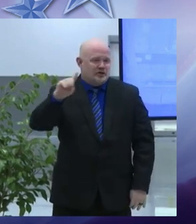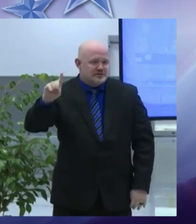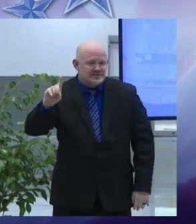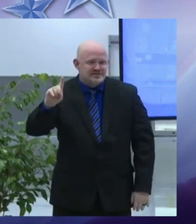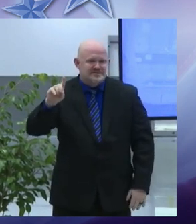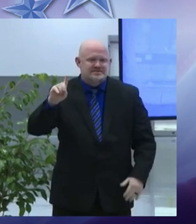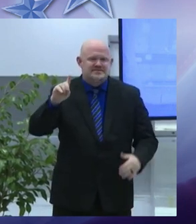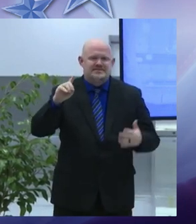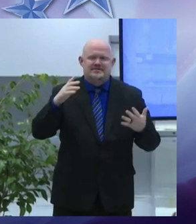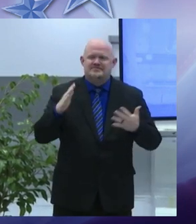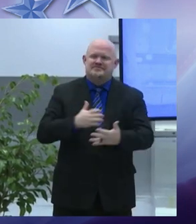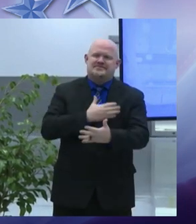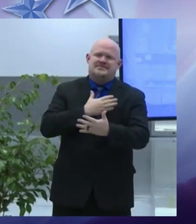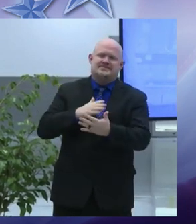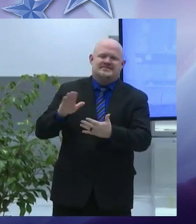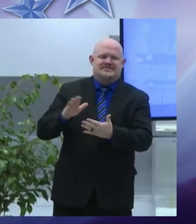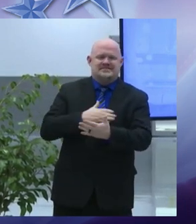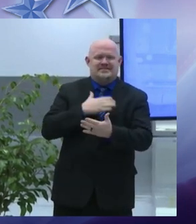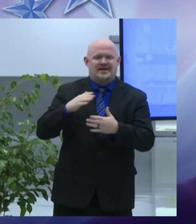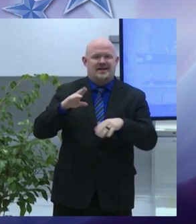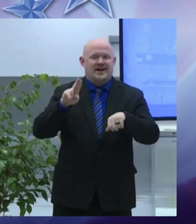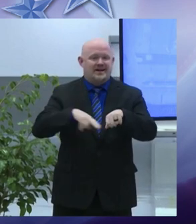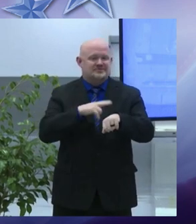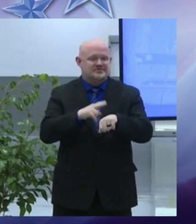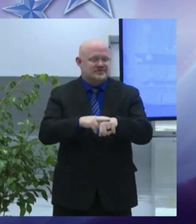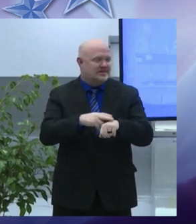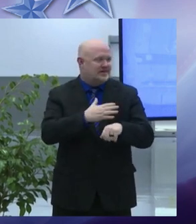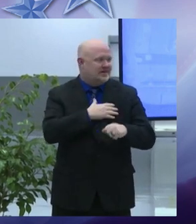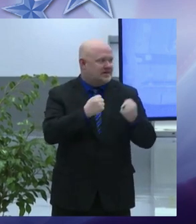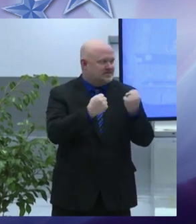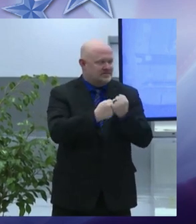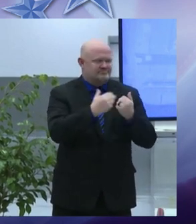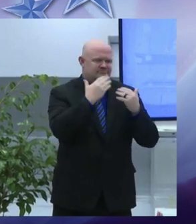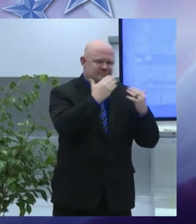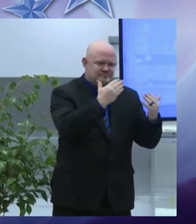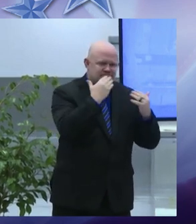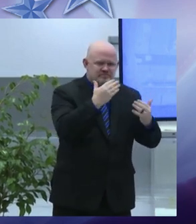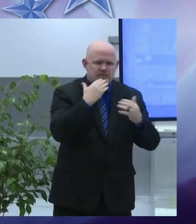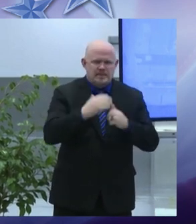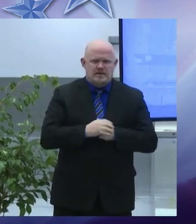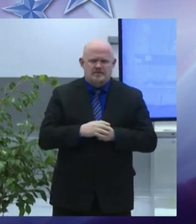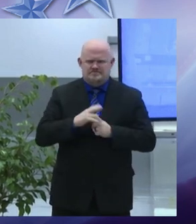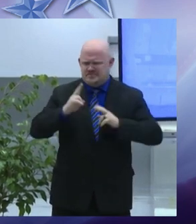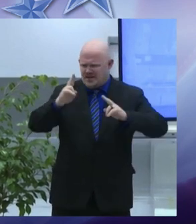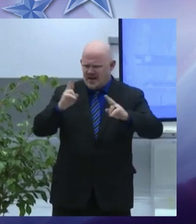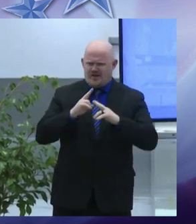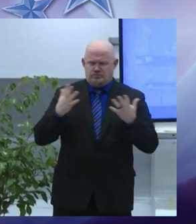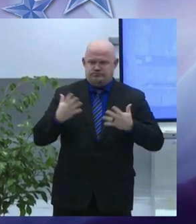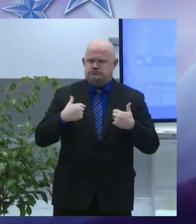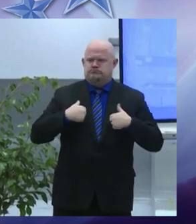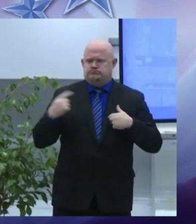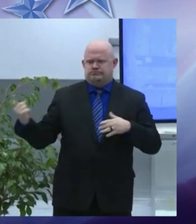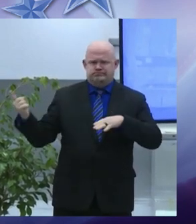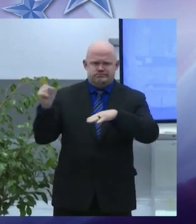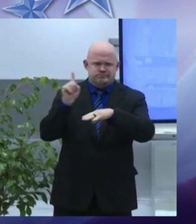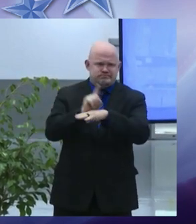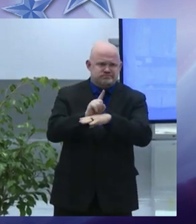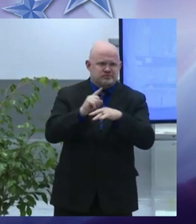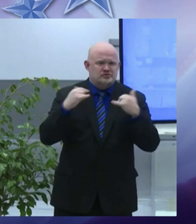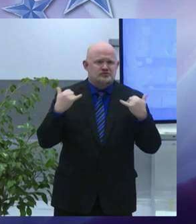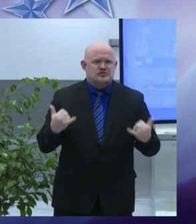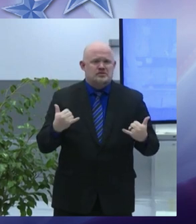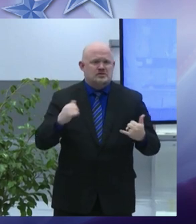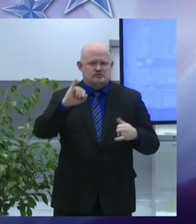I there's such a great honor and privilege to be here before you standing here on this 20th day of January in a year of